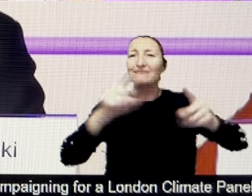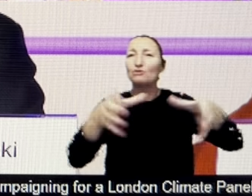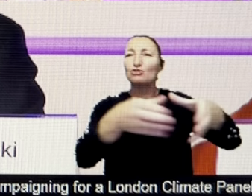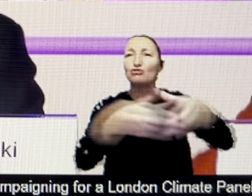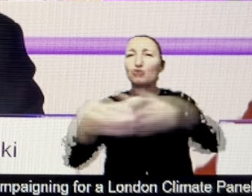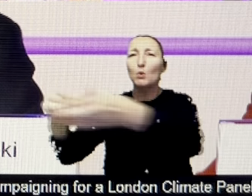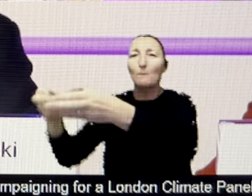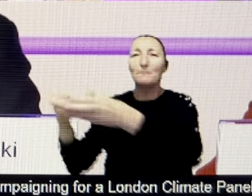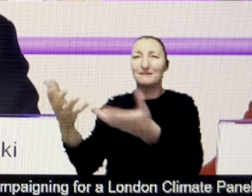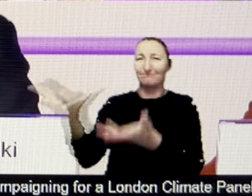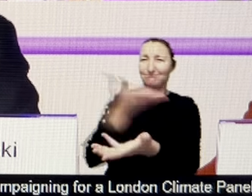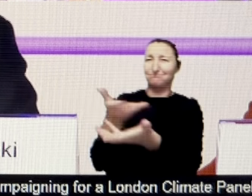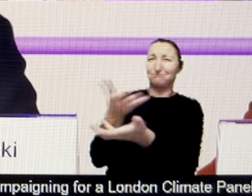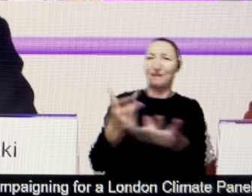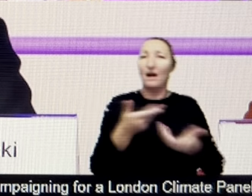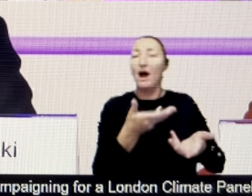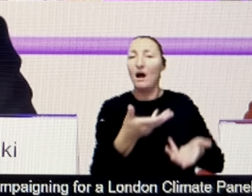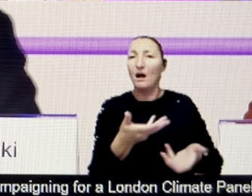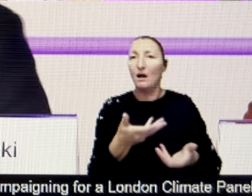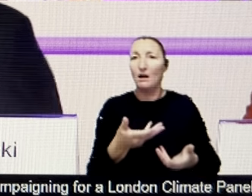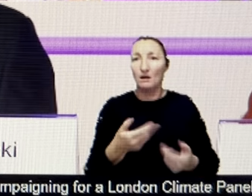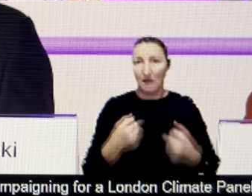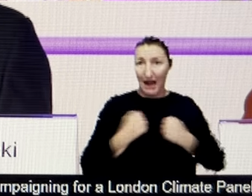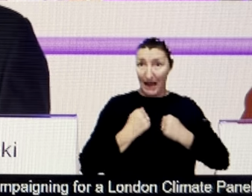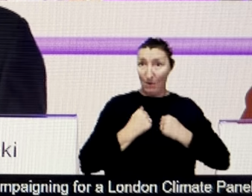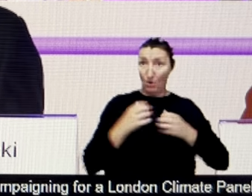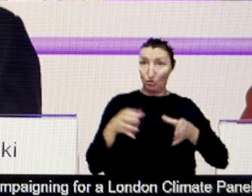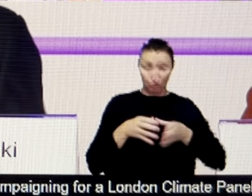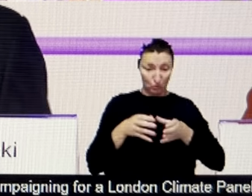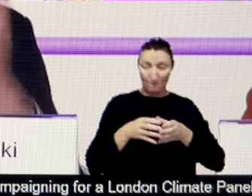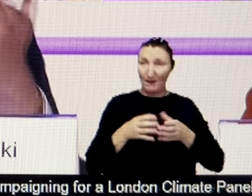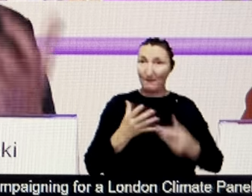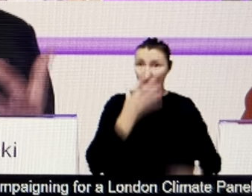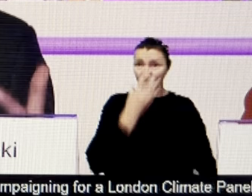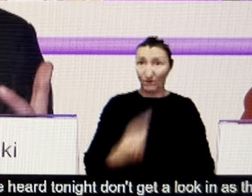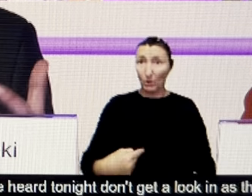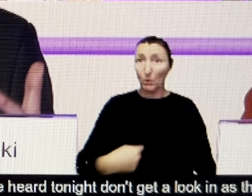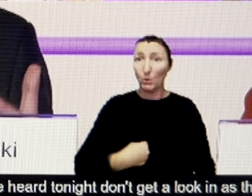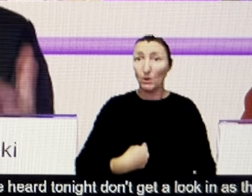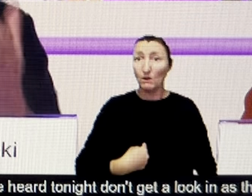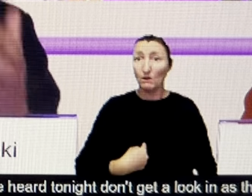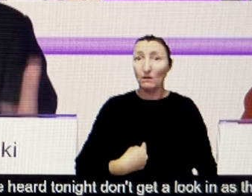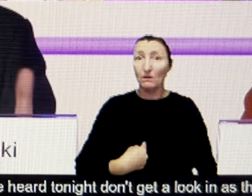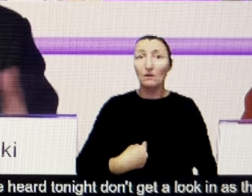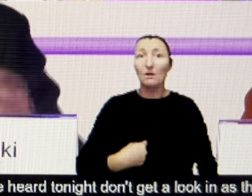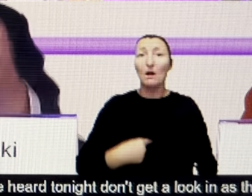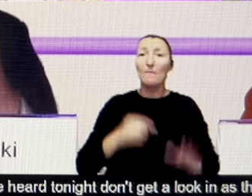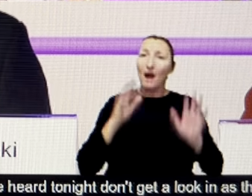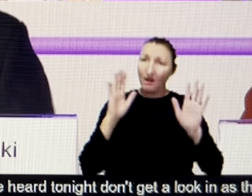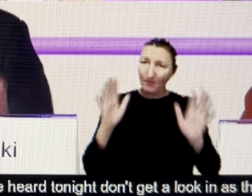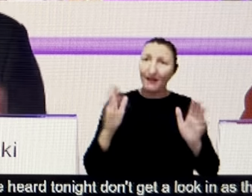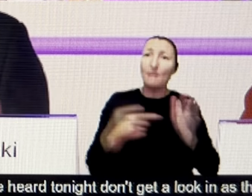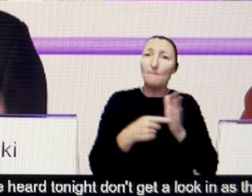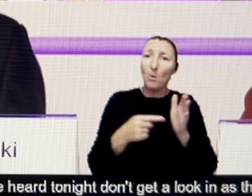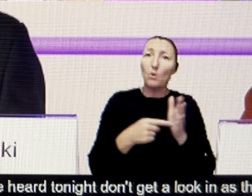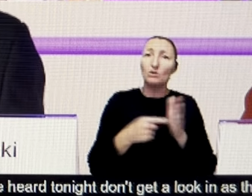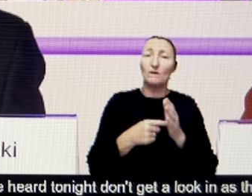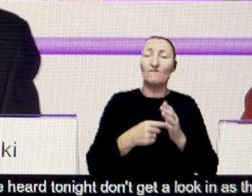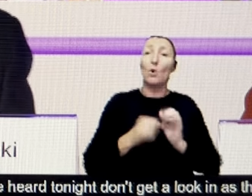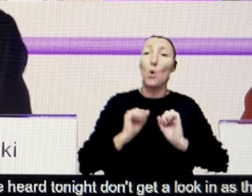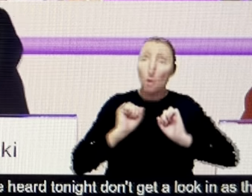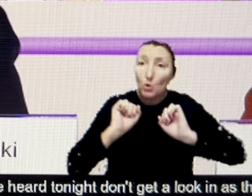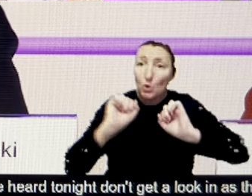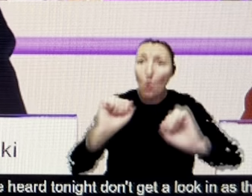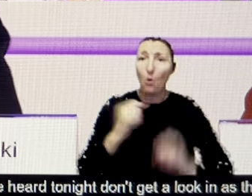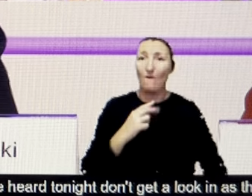known about. I'd like to see the mayor set up a panel so the assembly members don't just amplify your voices, but your voices are heard in City Hall.